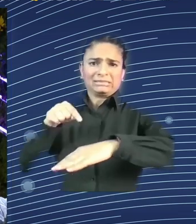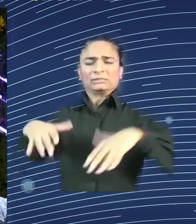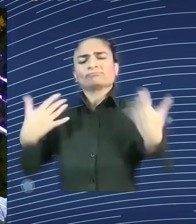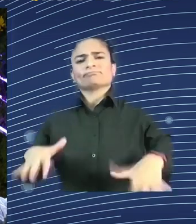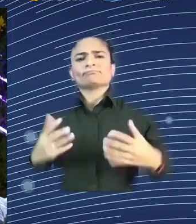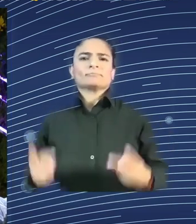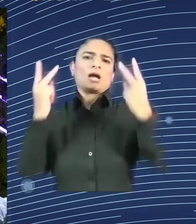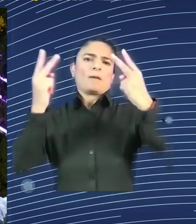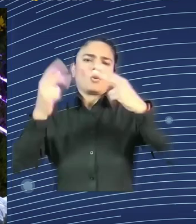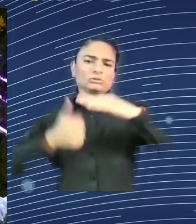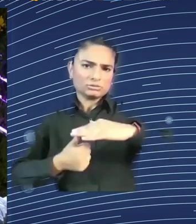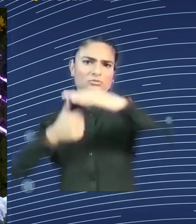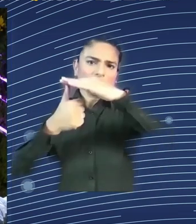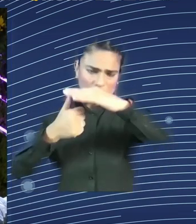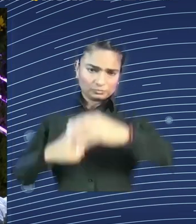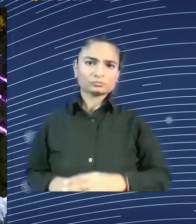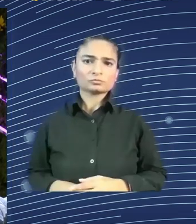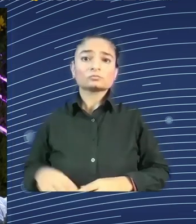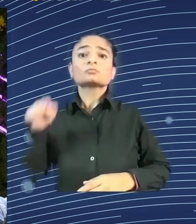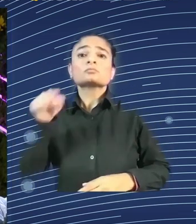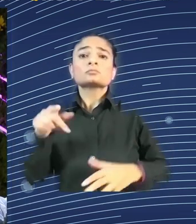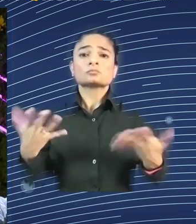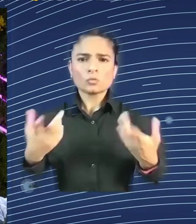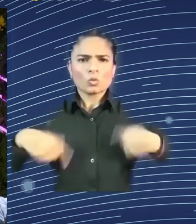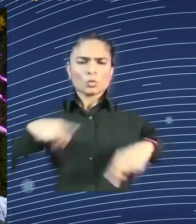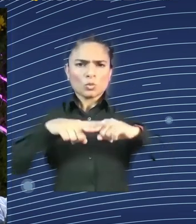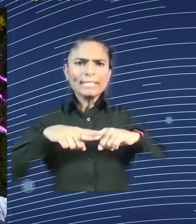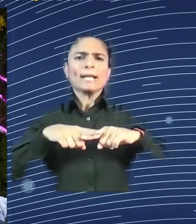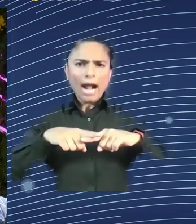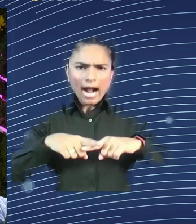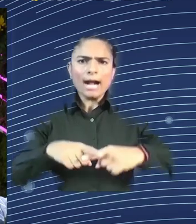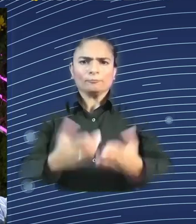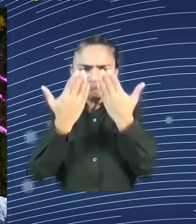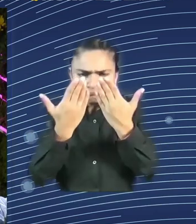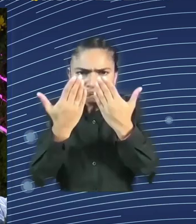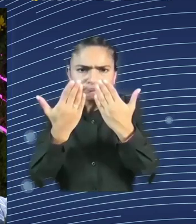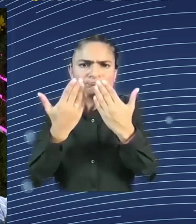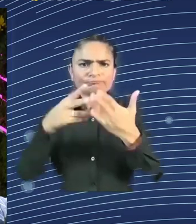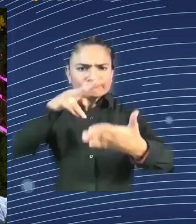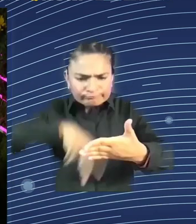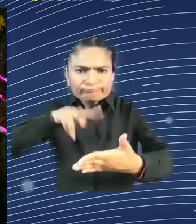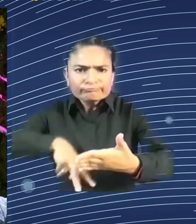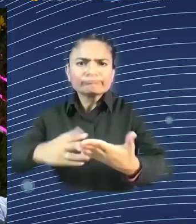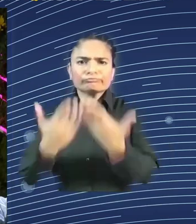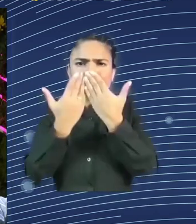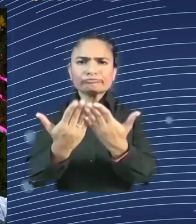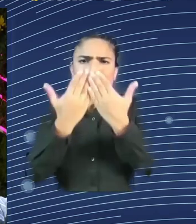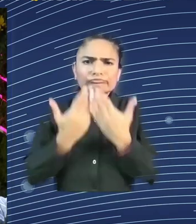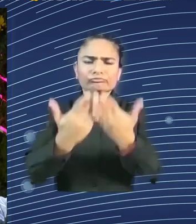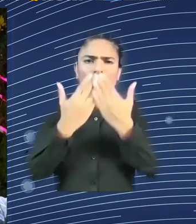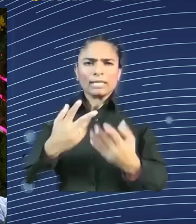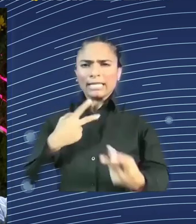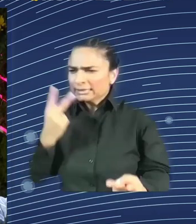look at what are actually the most interesting trends that startup founders are implementing in their products, in their services. And